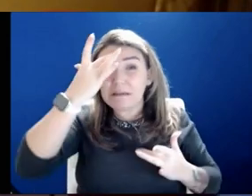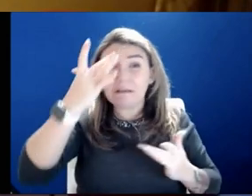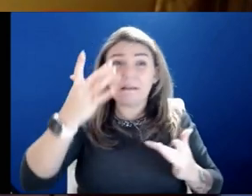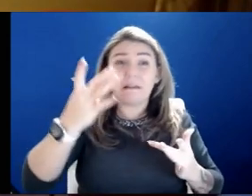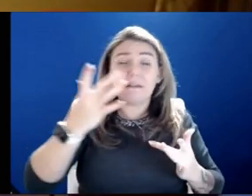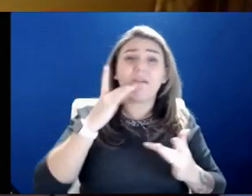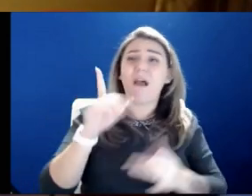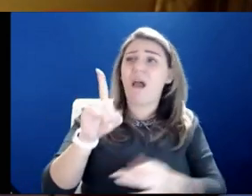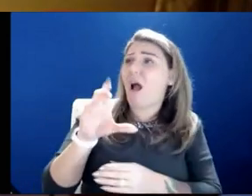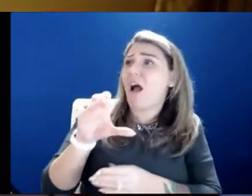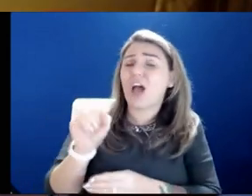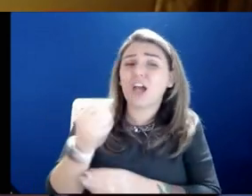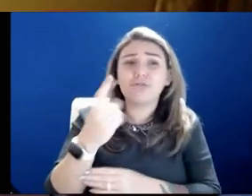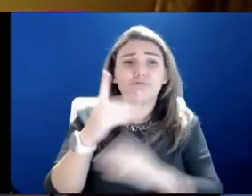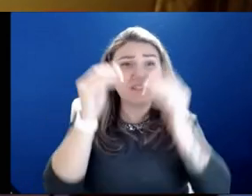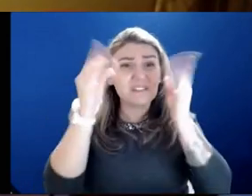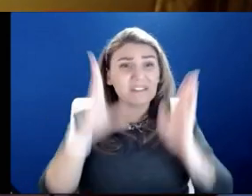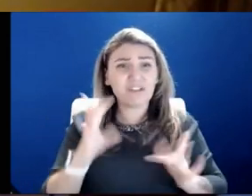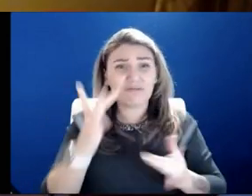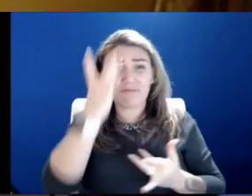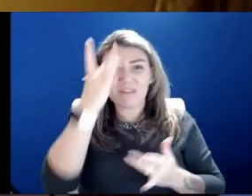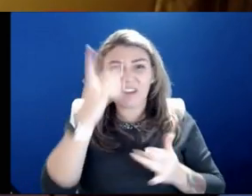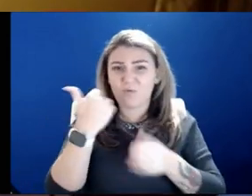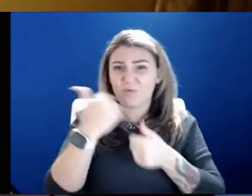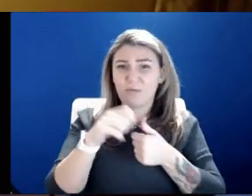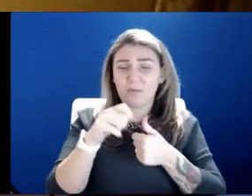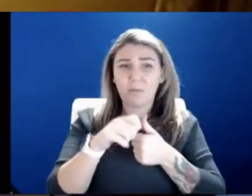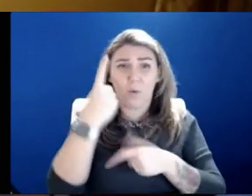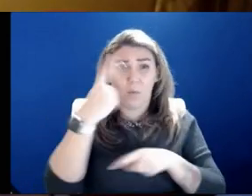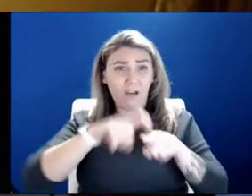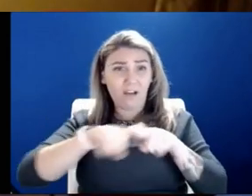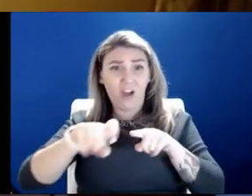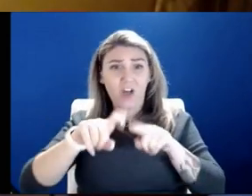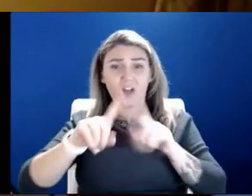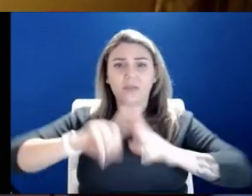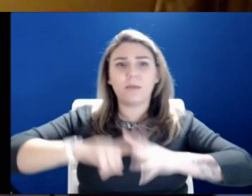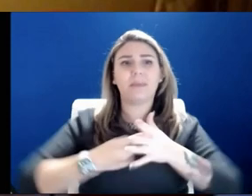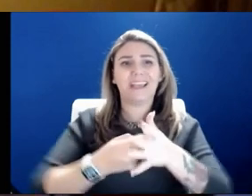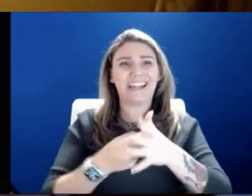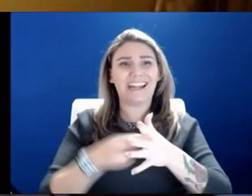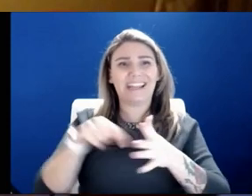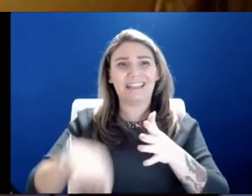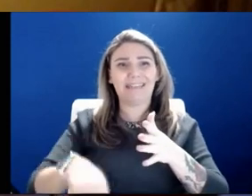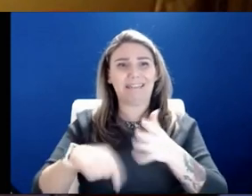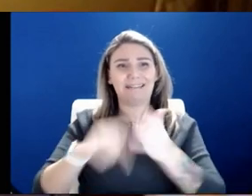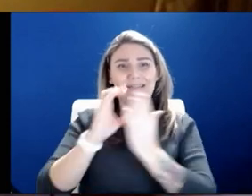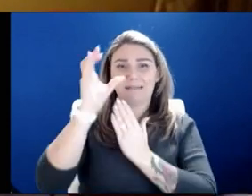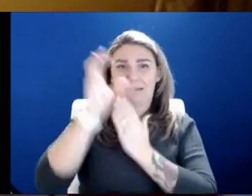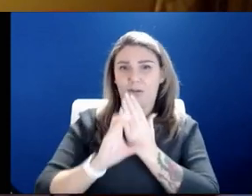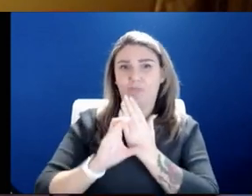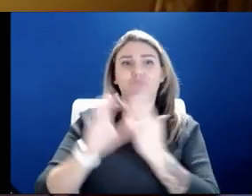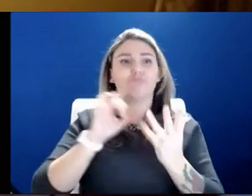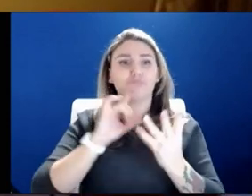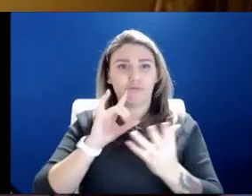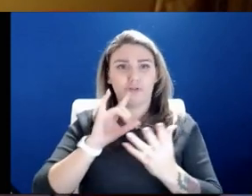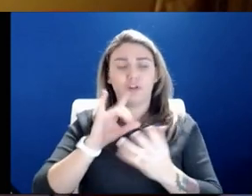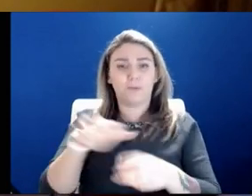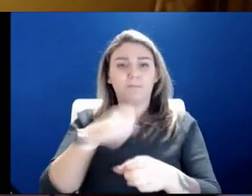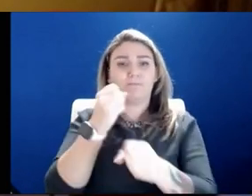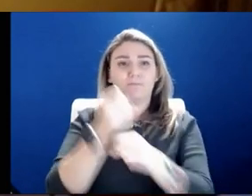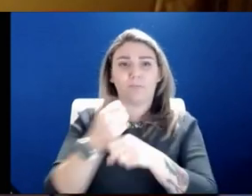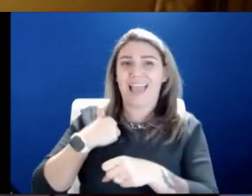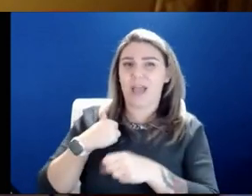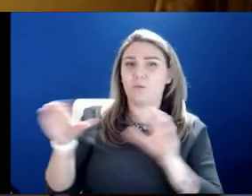teachers are out sick. And I still remember, I had a call at the very beginning of this calendar year, when ironically, I was on quarantine,